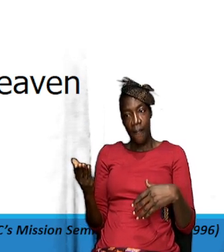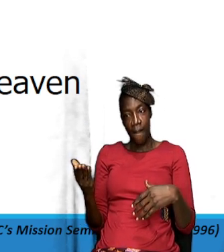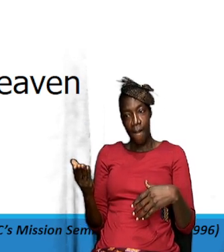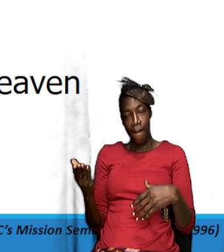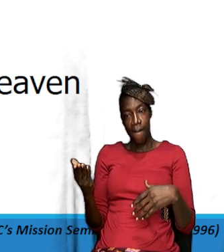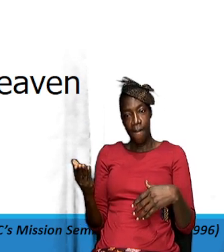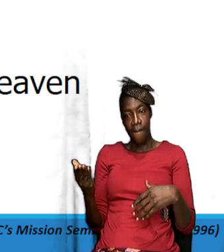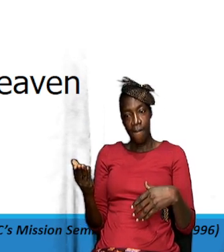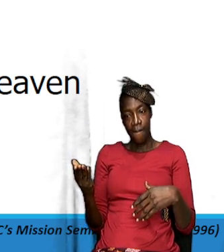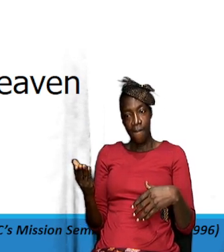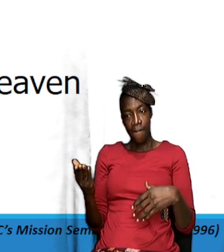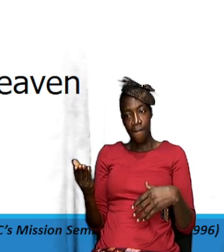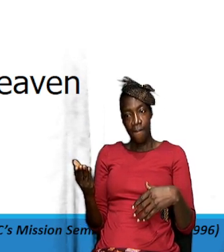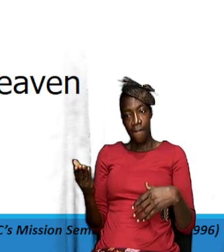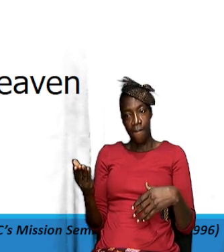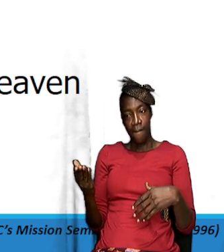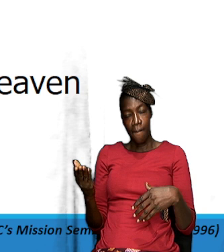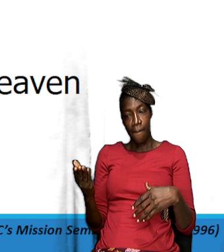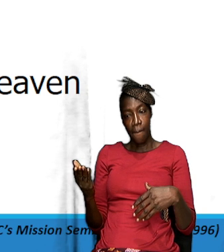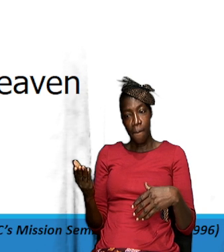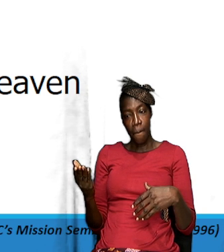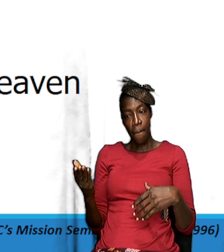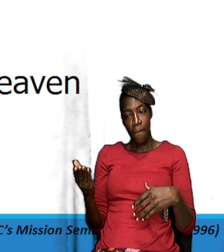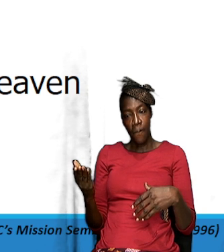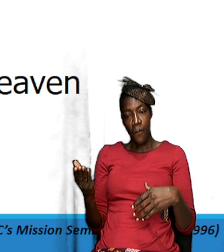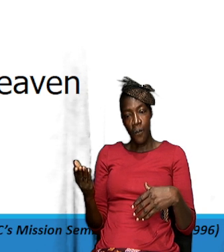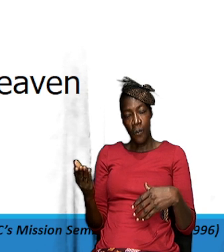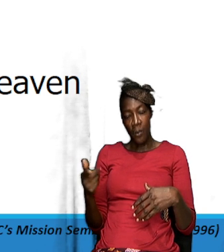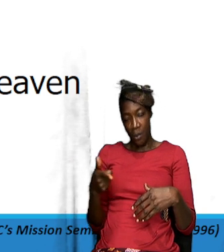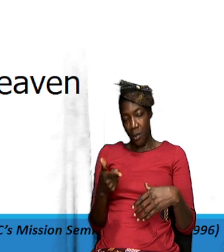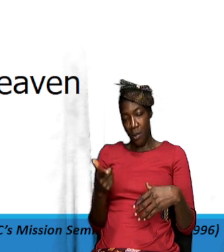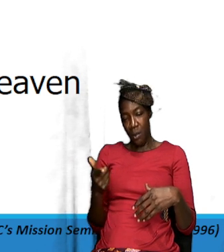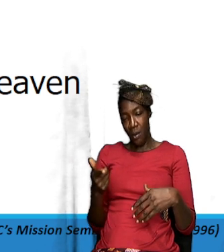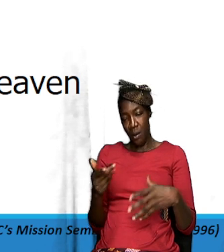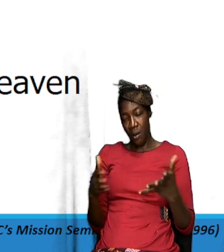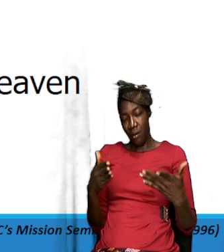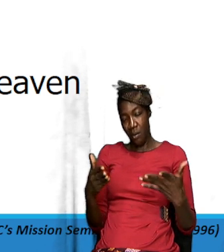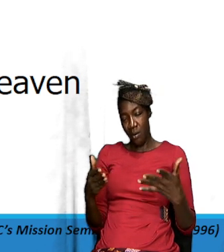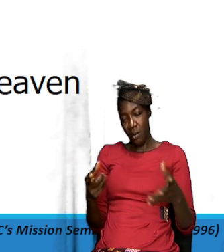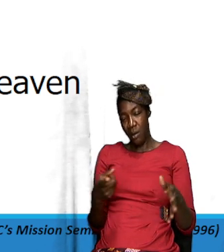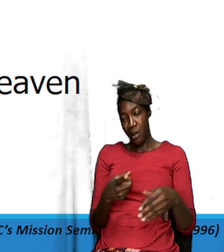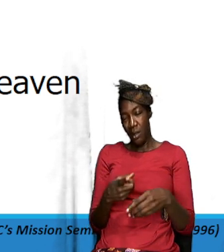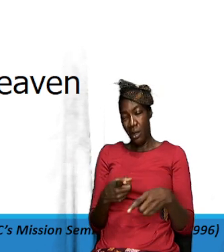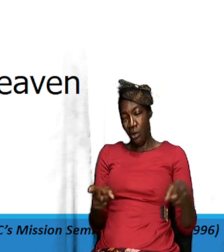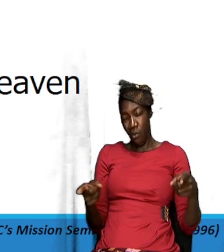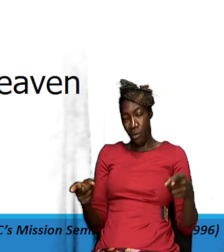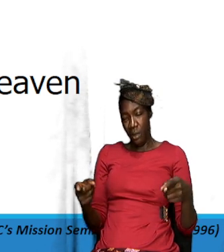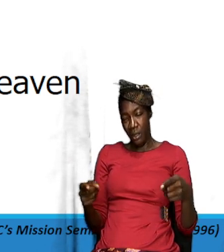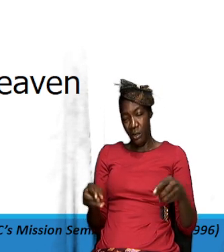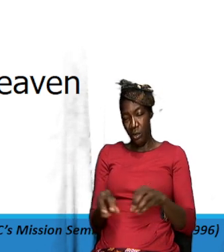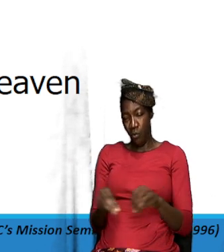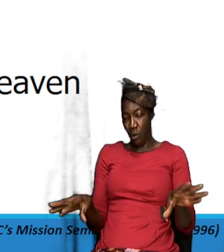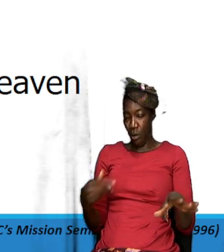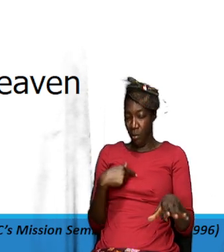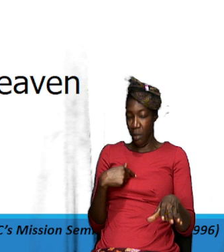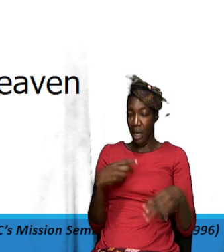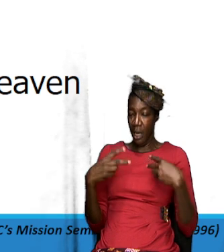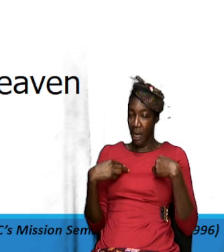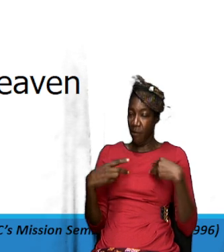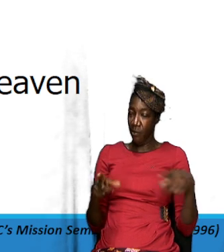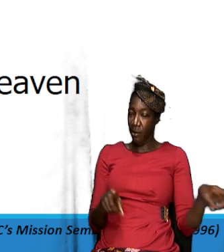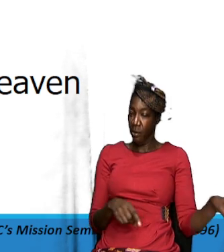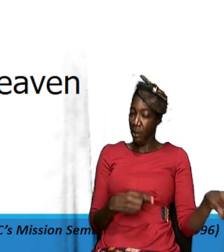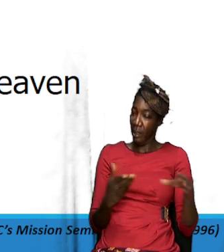in essence he is saying that you could probably do this without me having to die you know